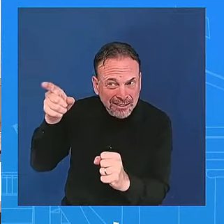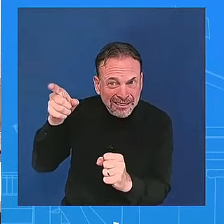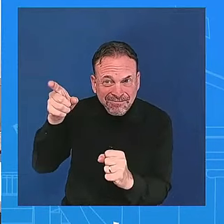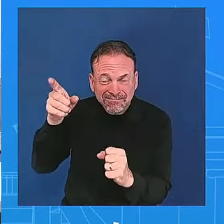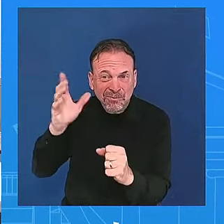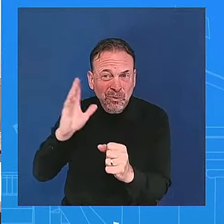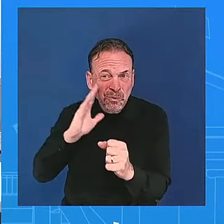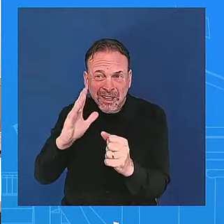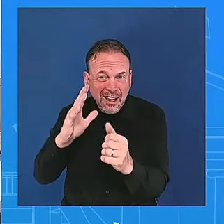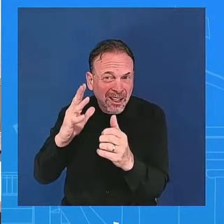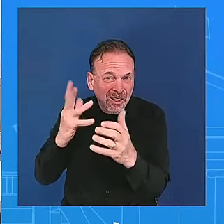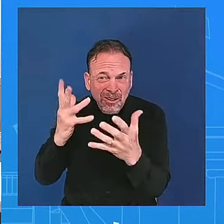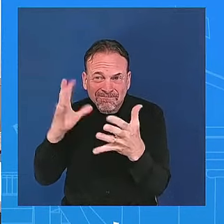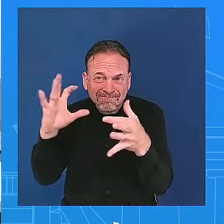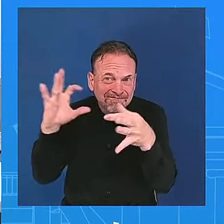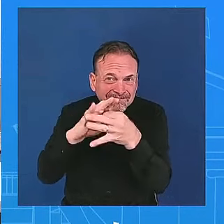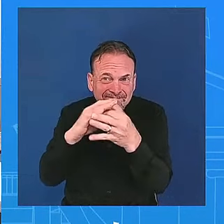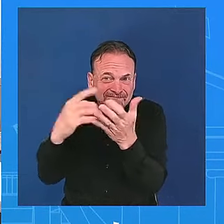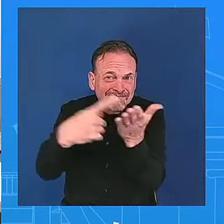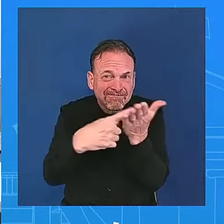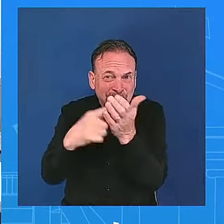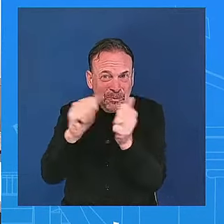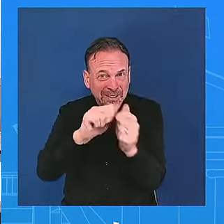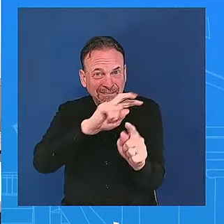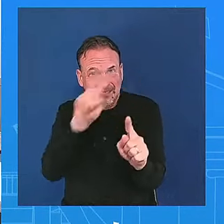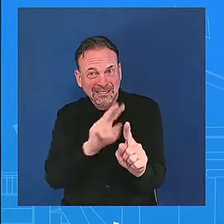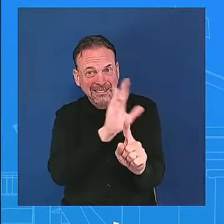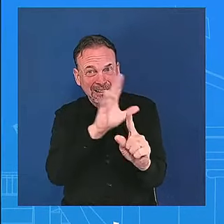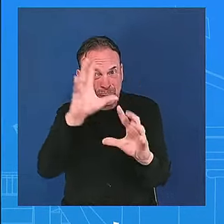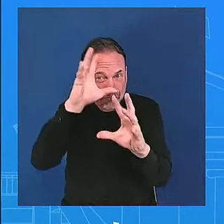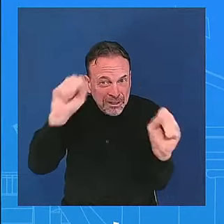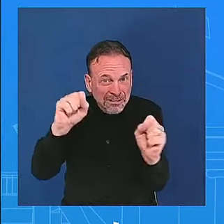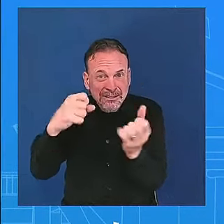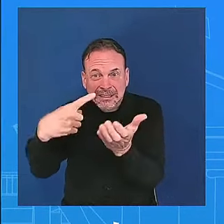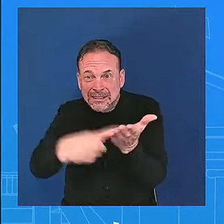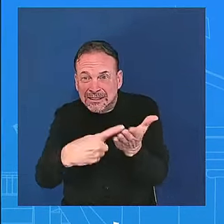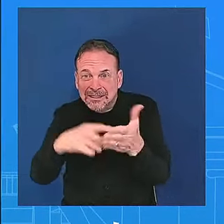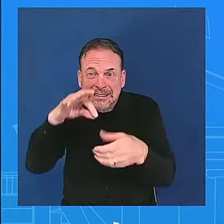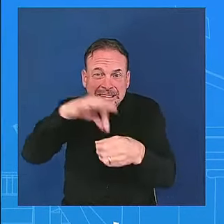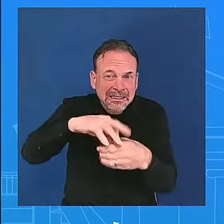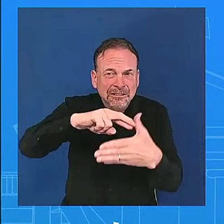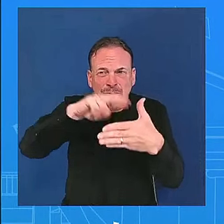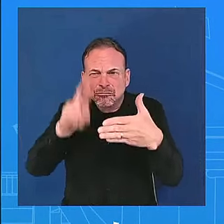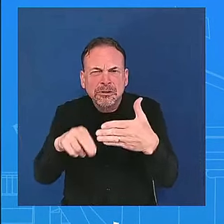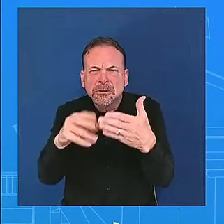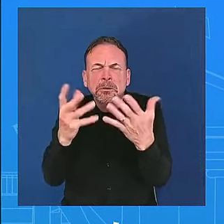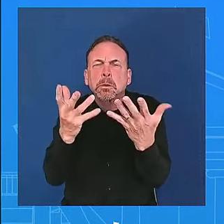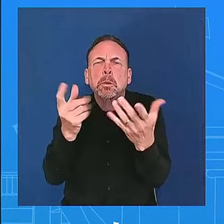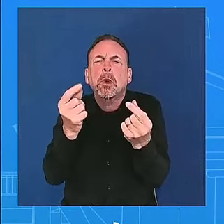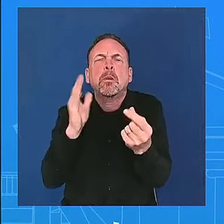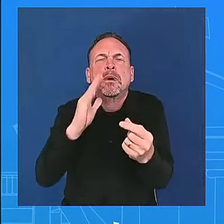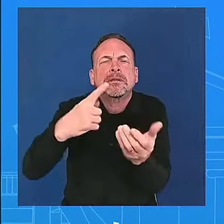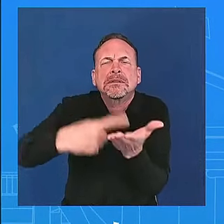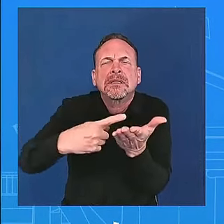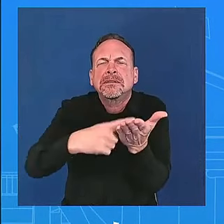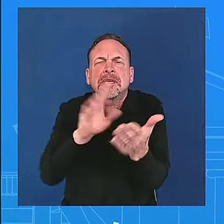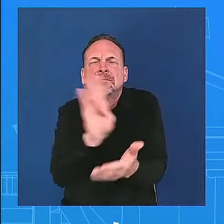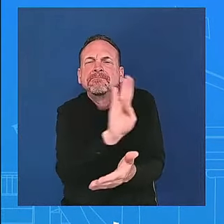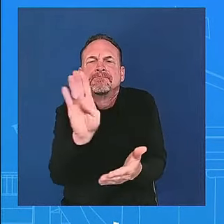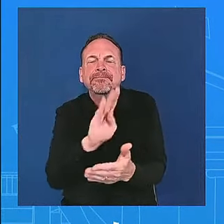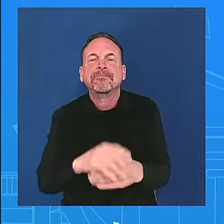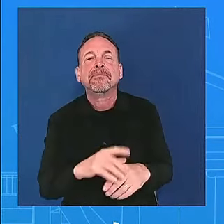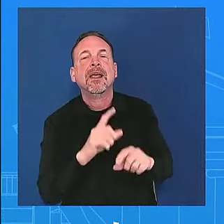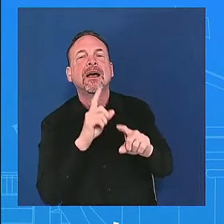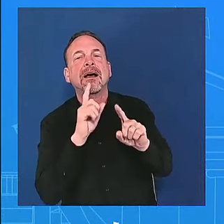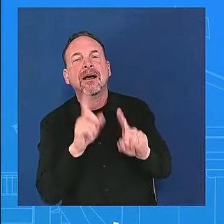about maduro's promises so uh they're going to be i believe speaking shortly if they if it hasn't started uh with the president of